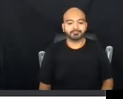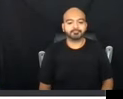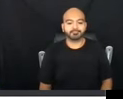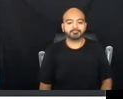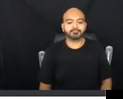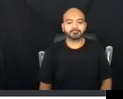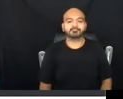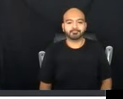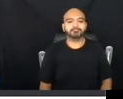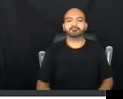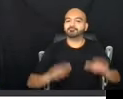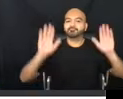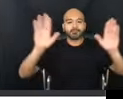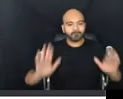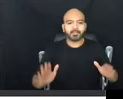Wonderful.